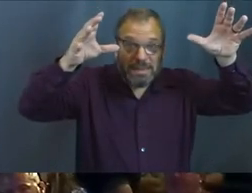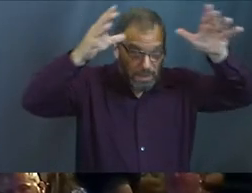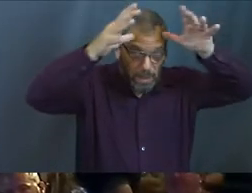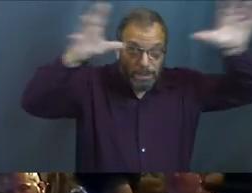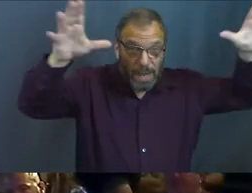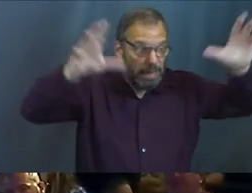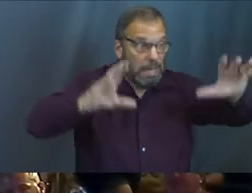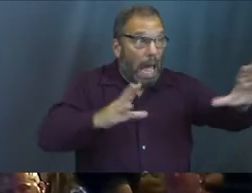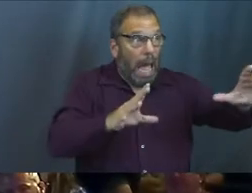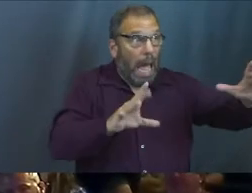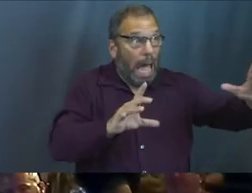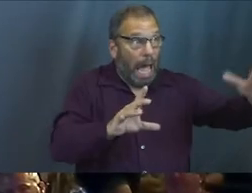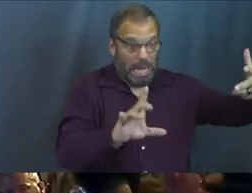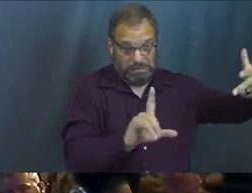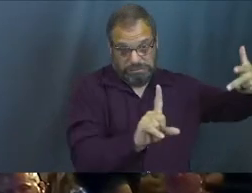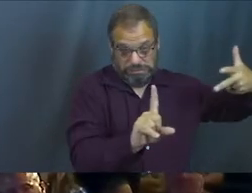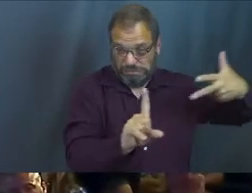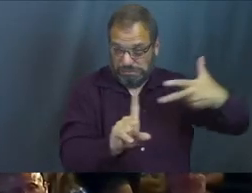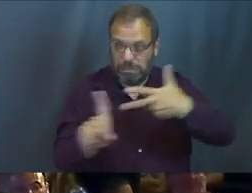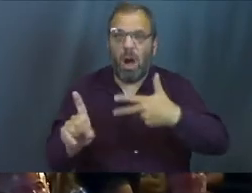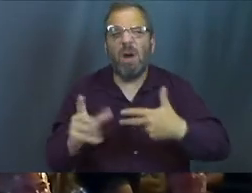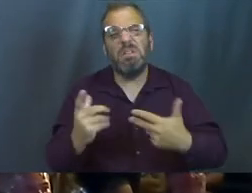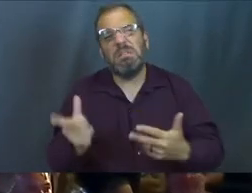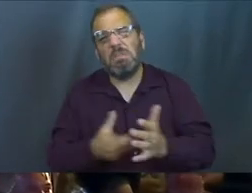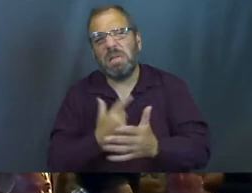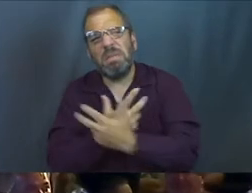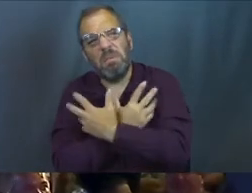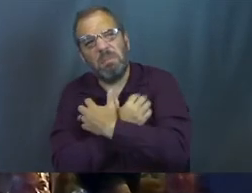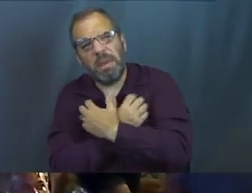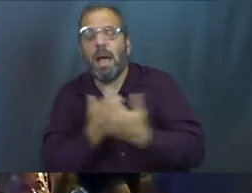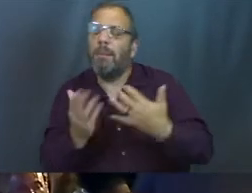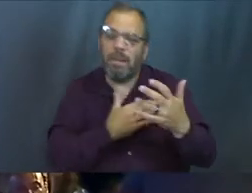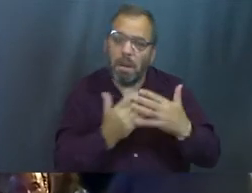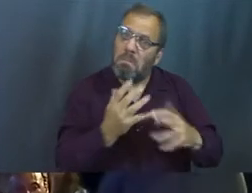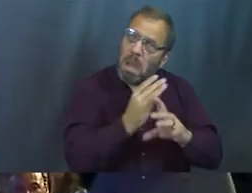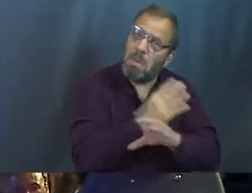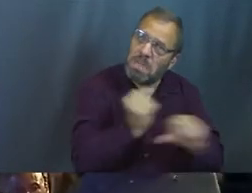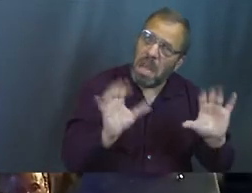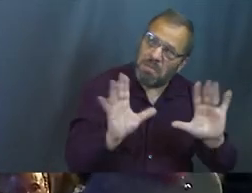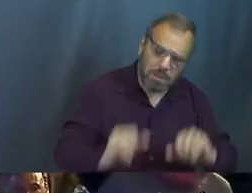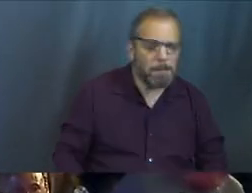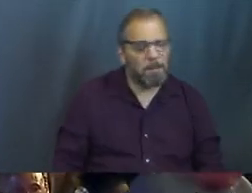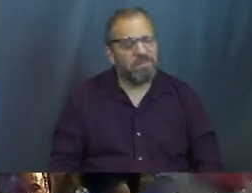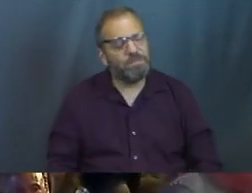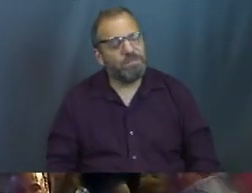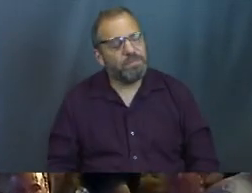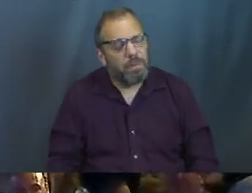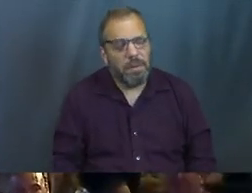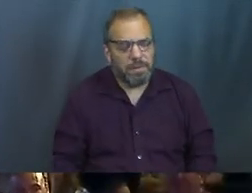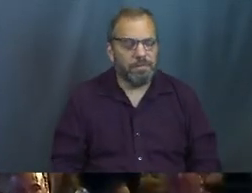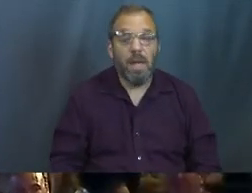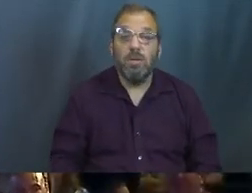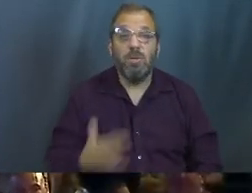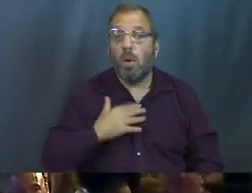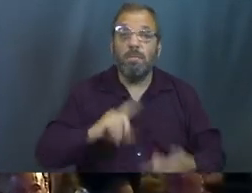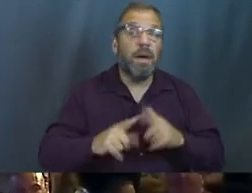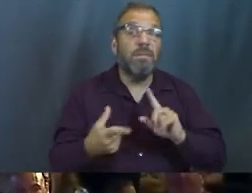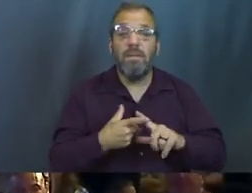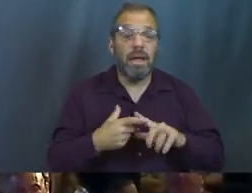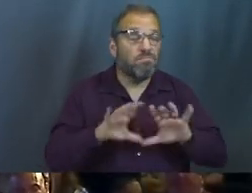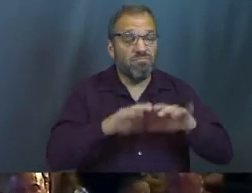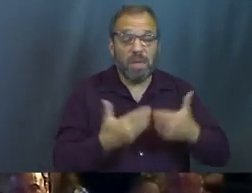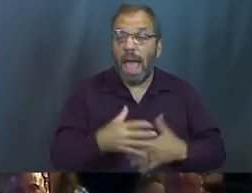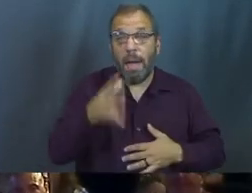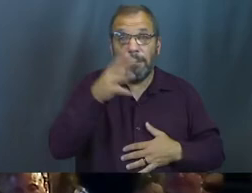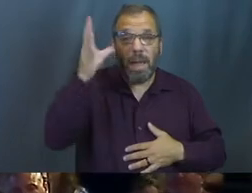because he's chasing, you know? It's like, that was a real thing. Some bears every now and then, but it was pretty safe. So all my friends and I, usually